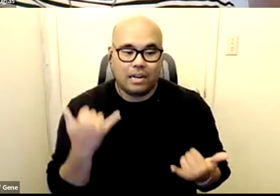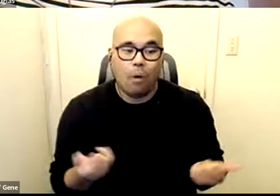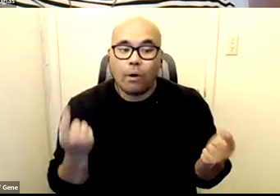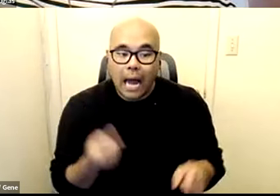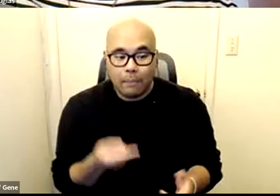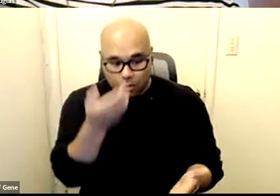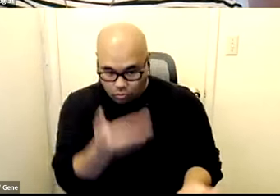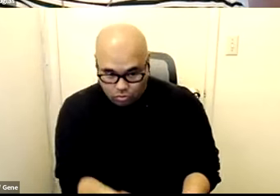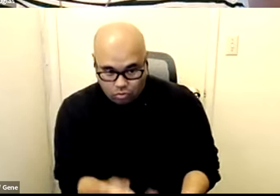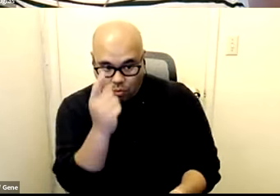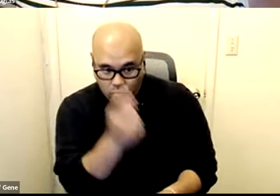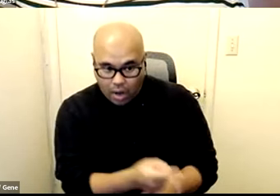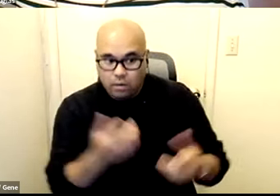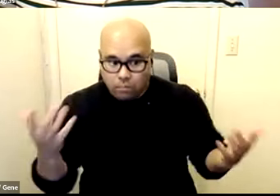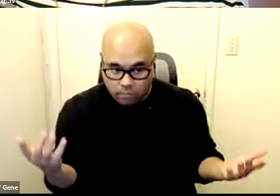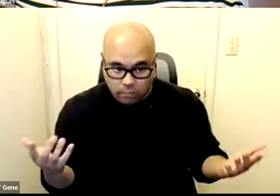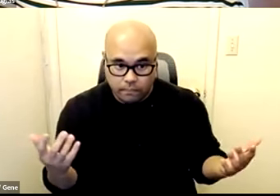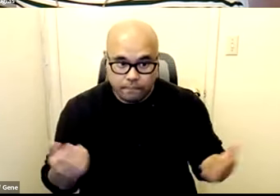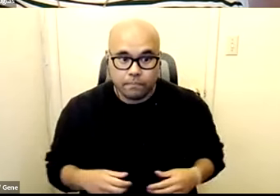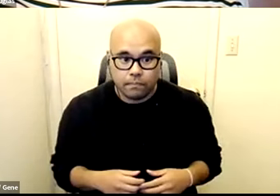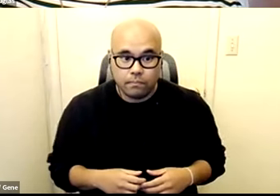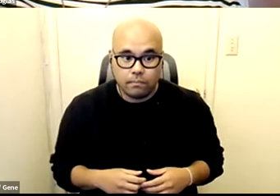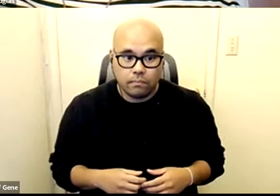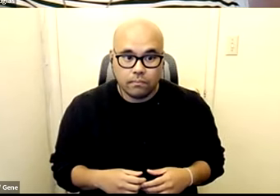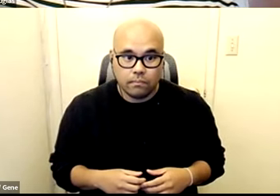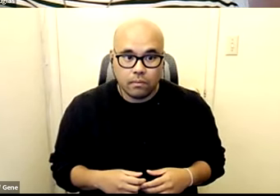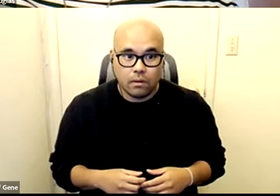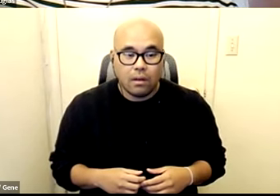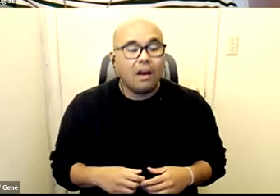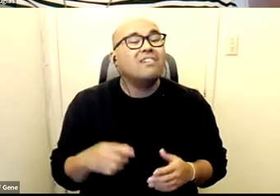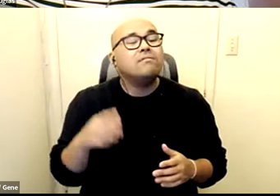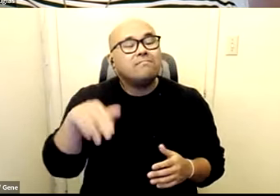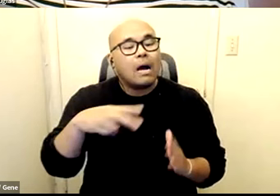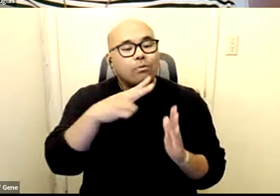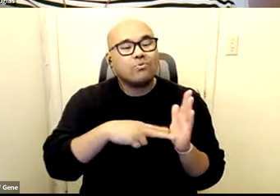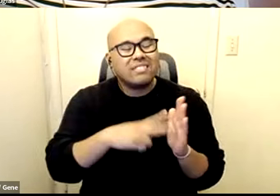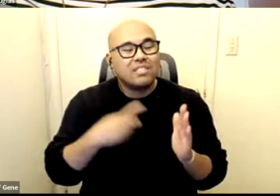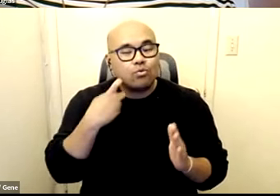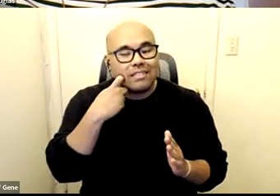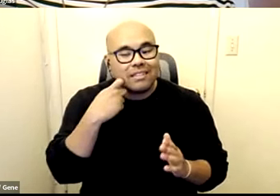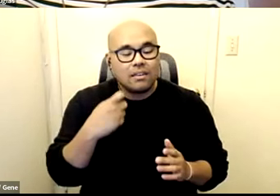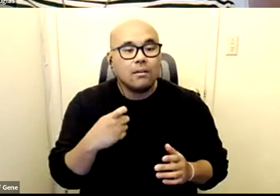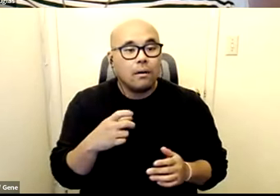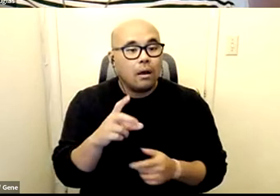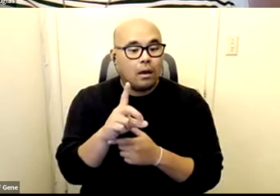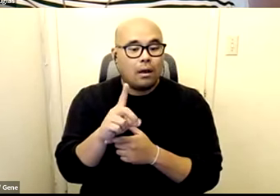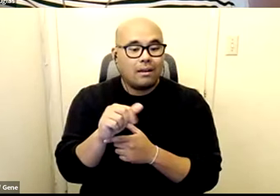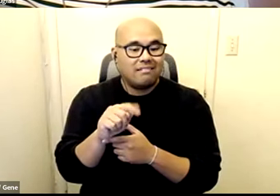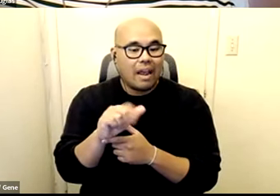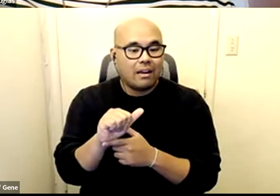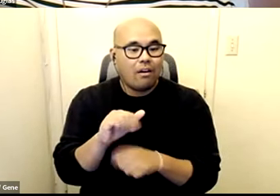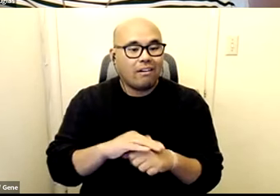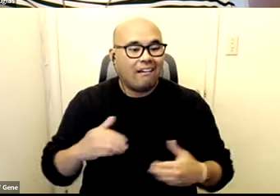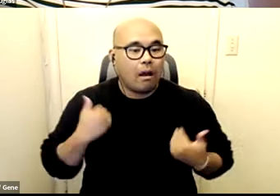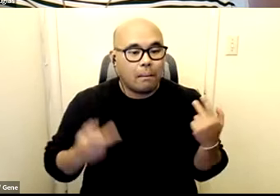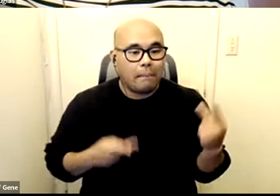turned out right and like right right i was reading recently that they're using data on you know as young people who